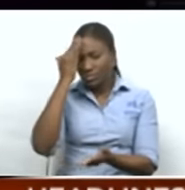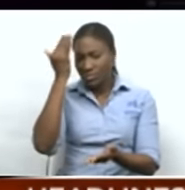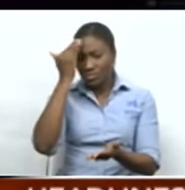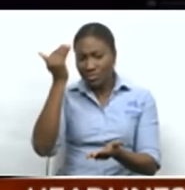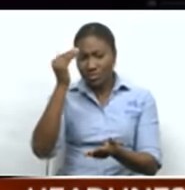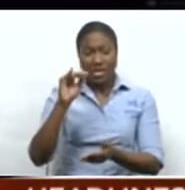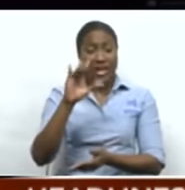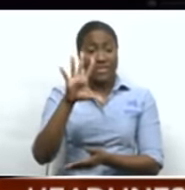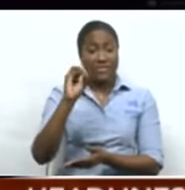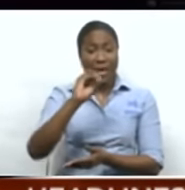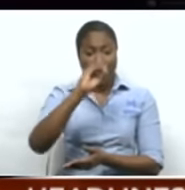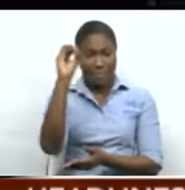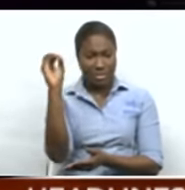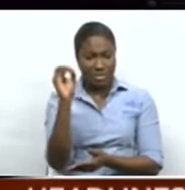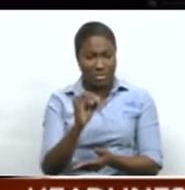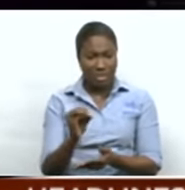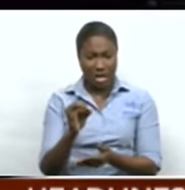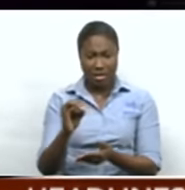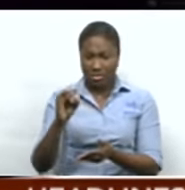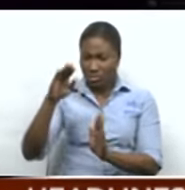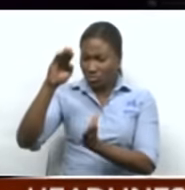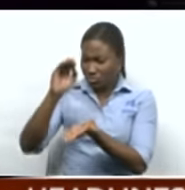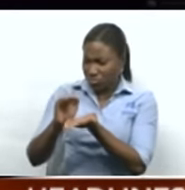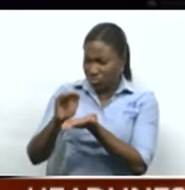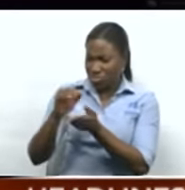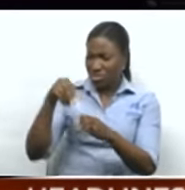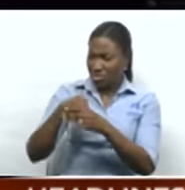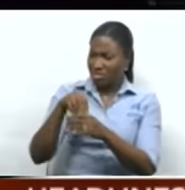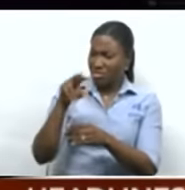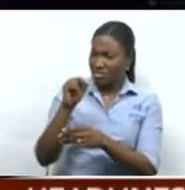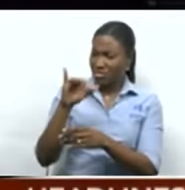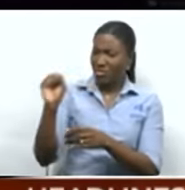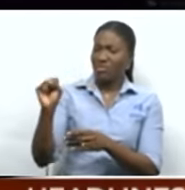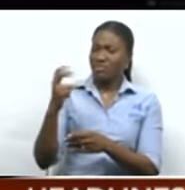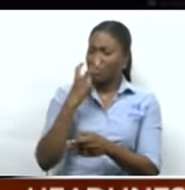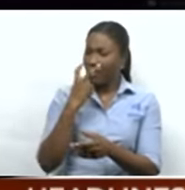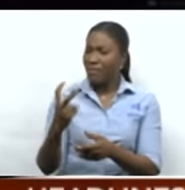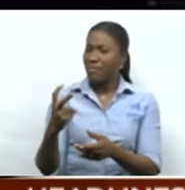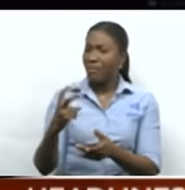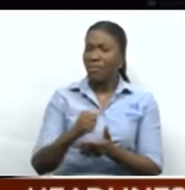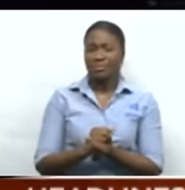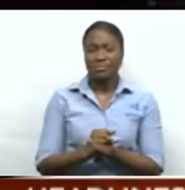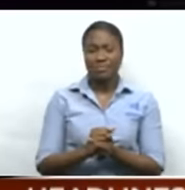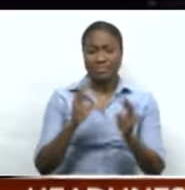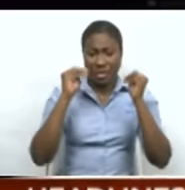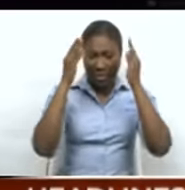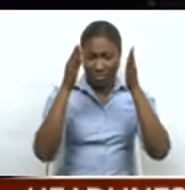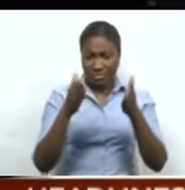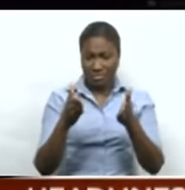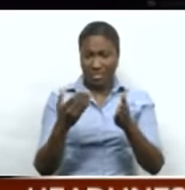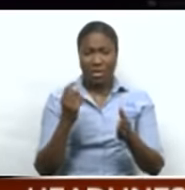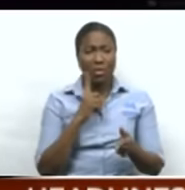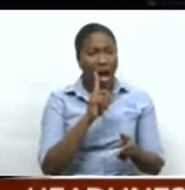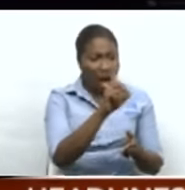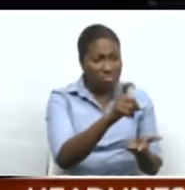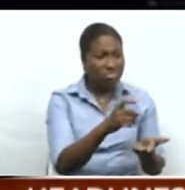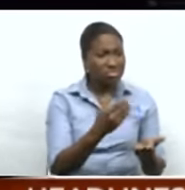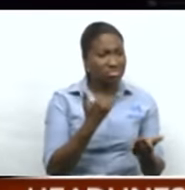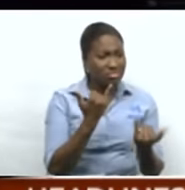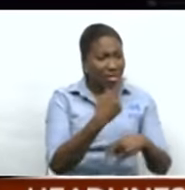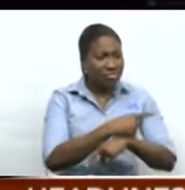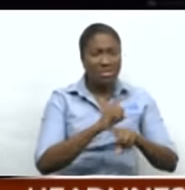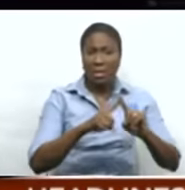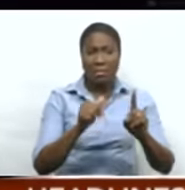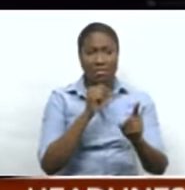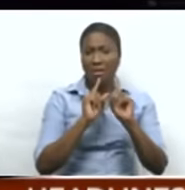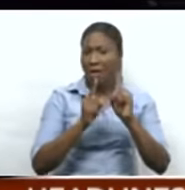a 50% cut to a particular line item for the Public Utilities Ministry. Minister Marvin Gonzalez was asked about it in the Parliament today but offered